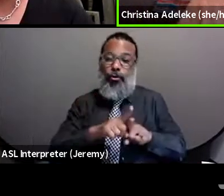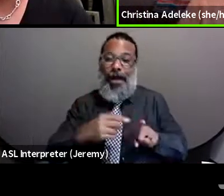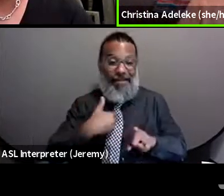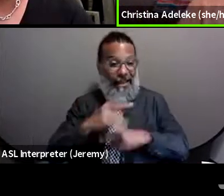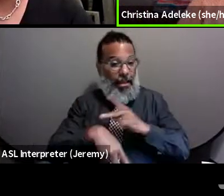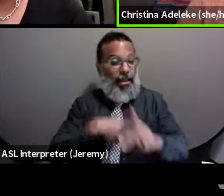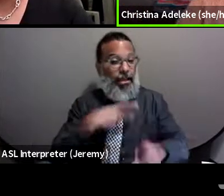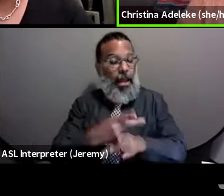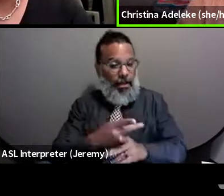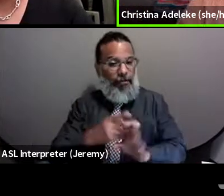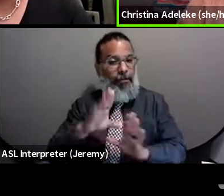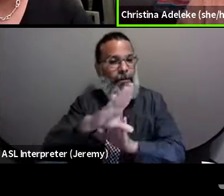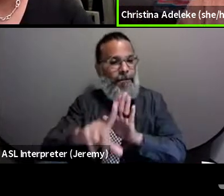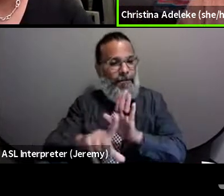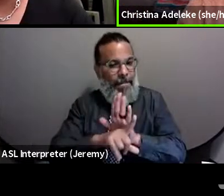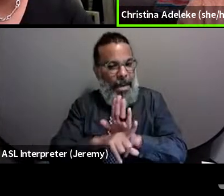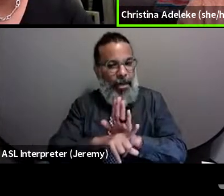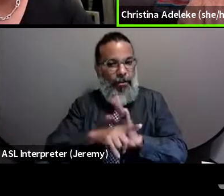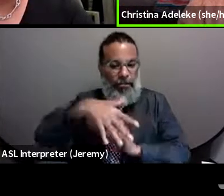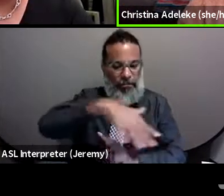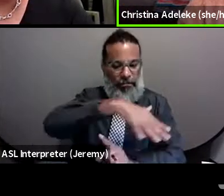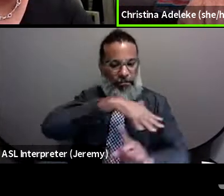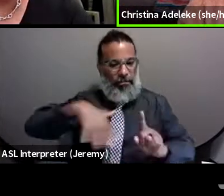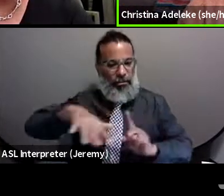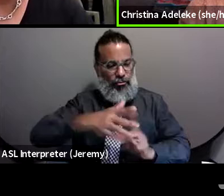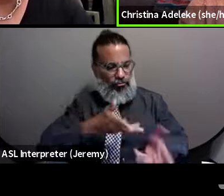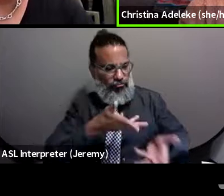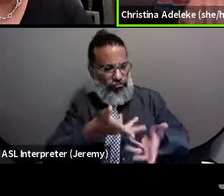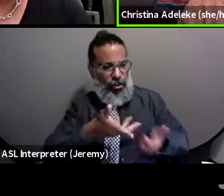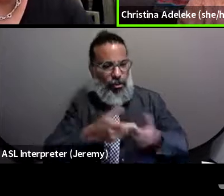how to talk to folks, I think is, is helpful.